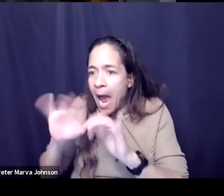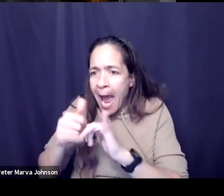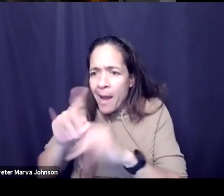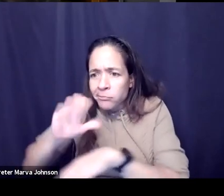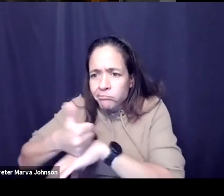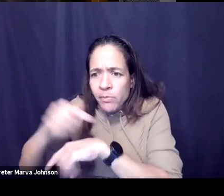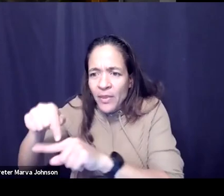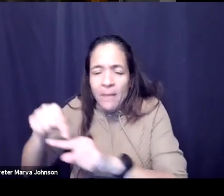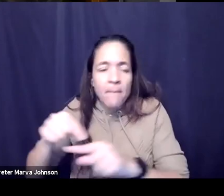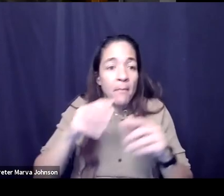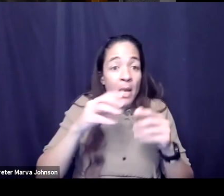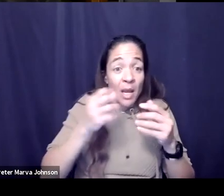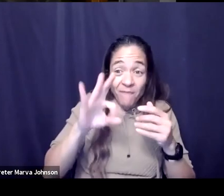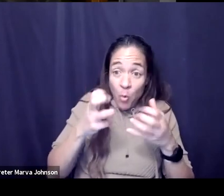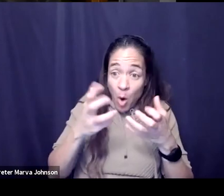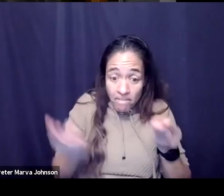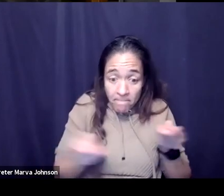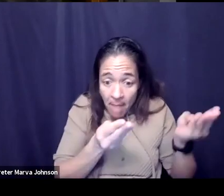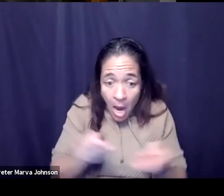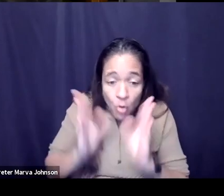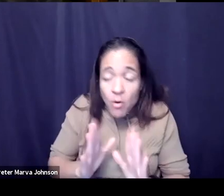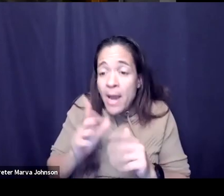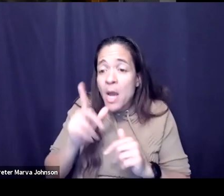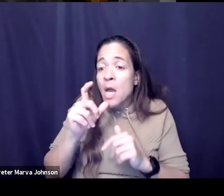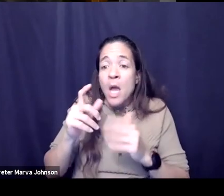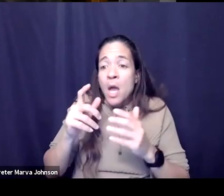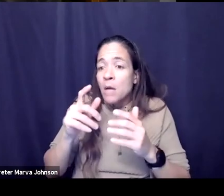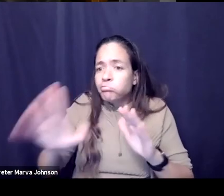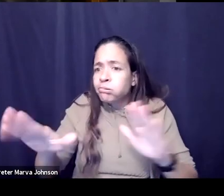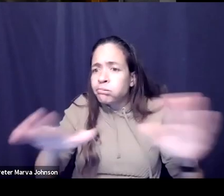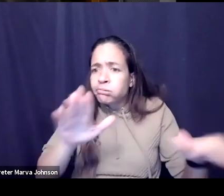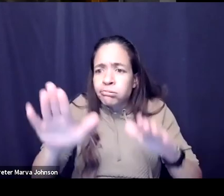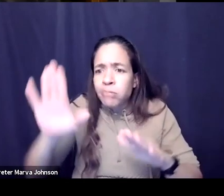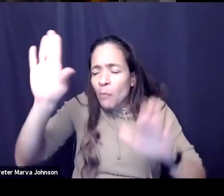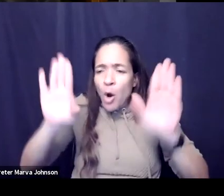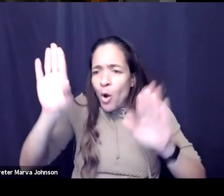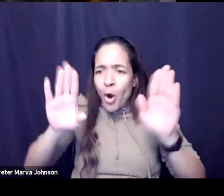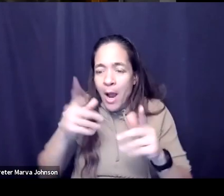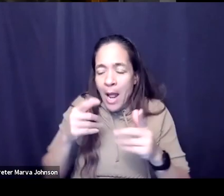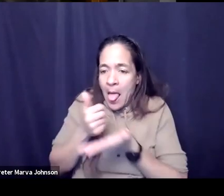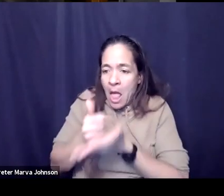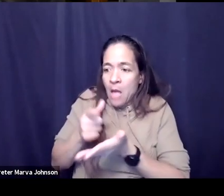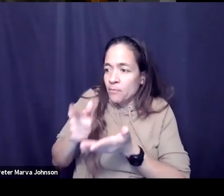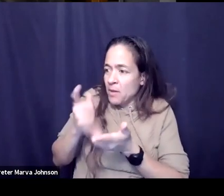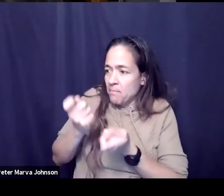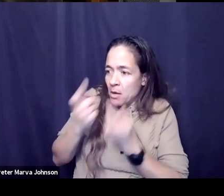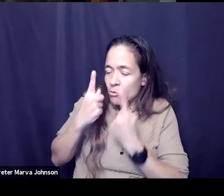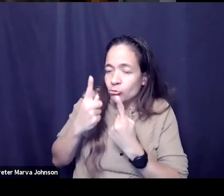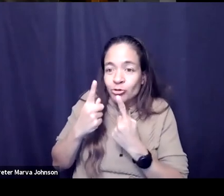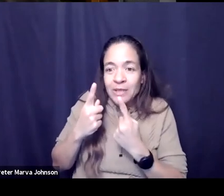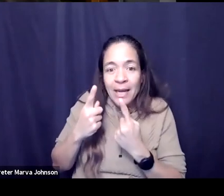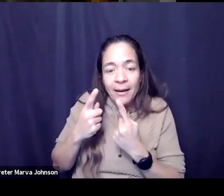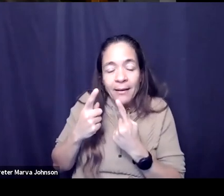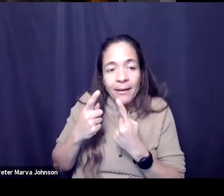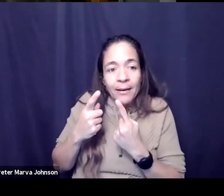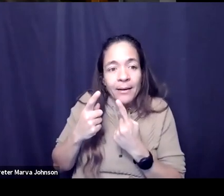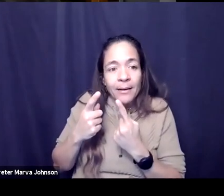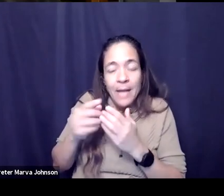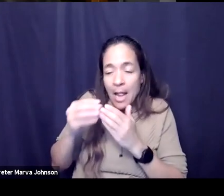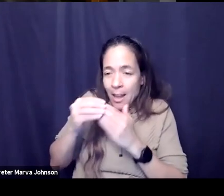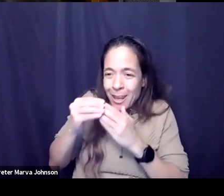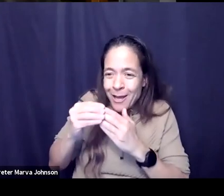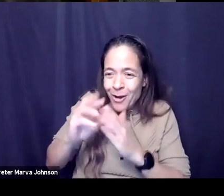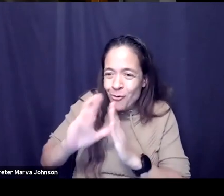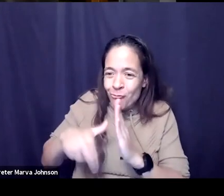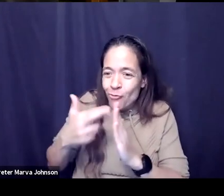who's showing up and let's help them understand a craft a role a leadership role whether it's big or small that enables them to